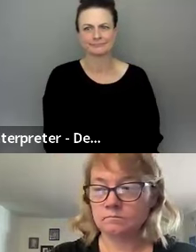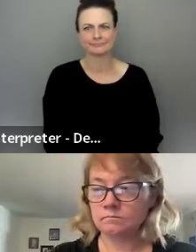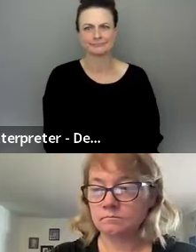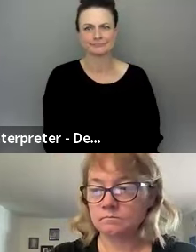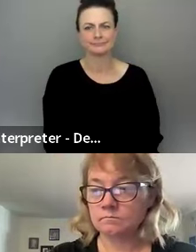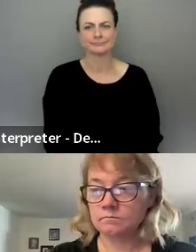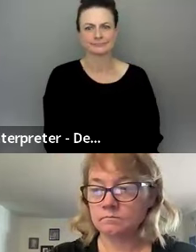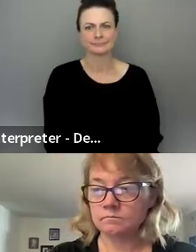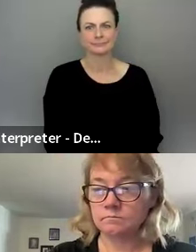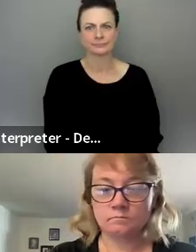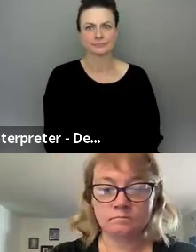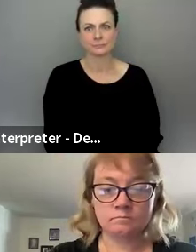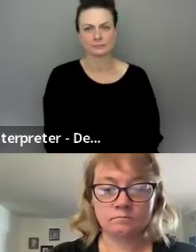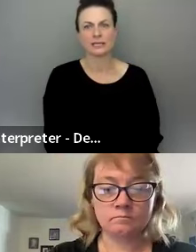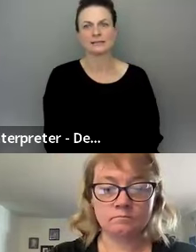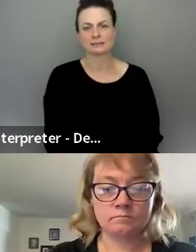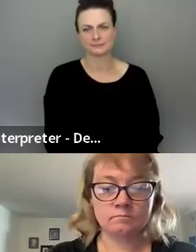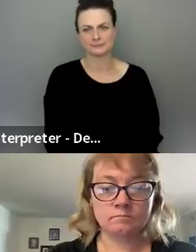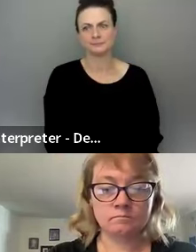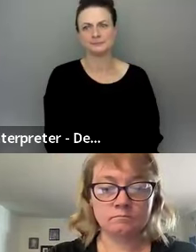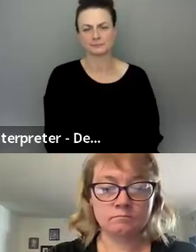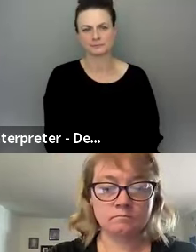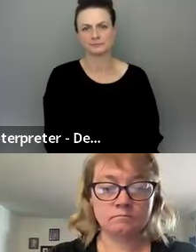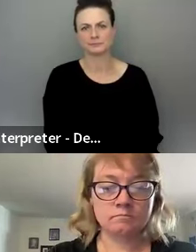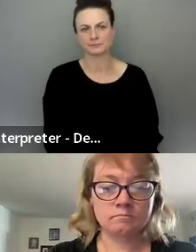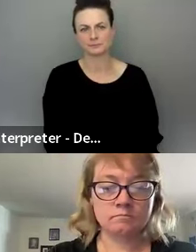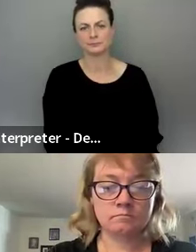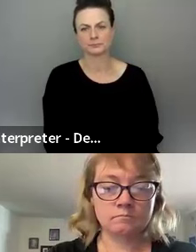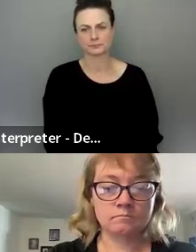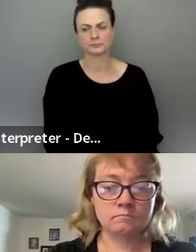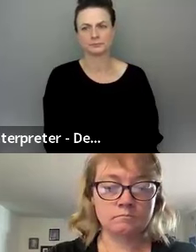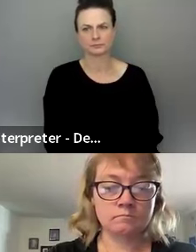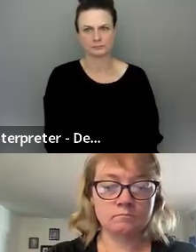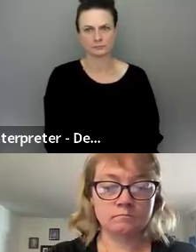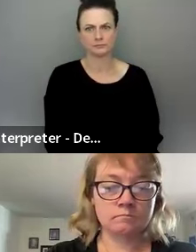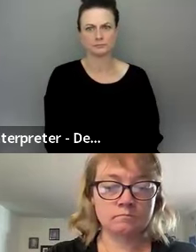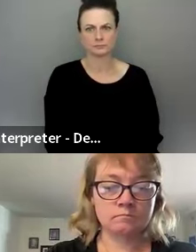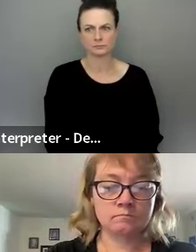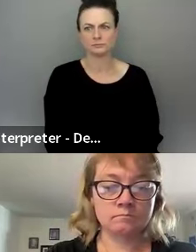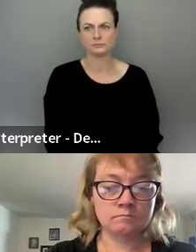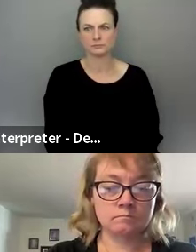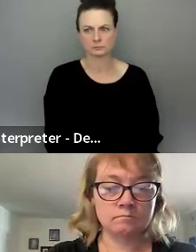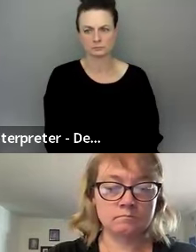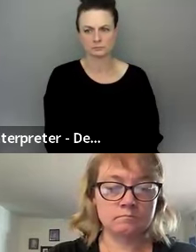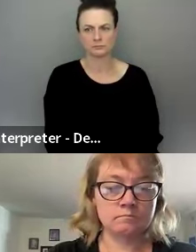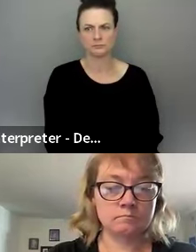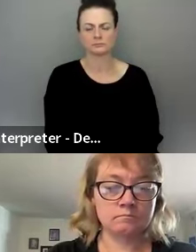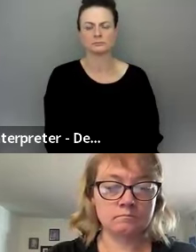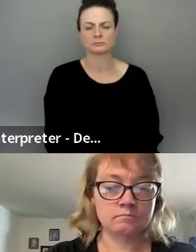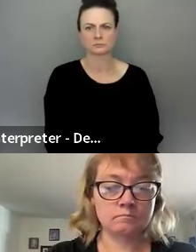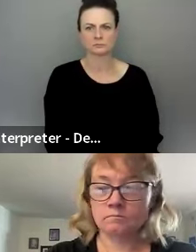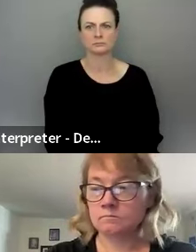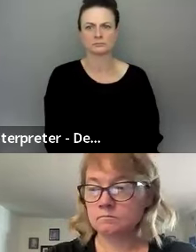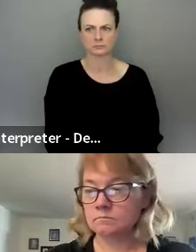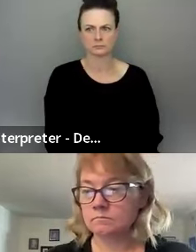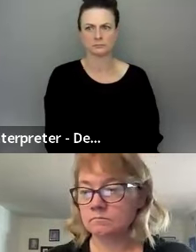Yeah. So that is something that we should definitely include, uh, in the best practices. Cause that was always our, we didn't have